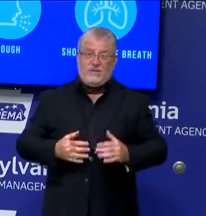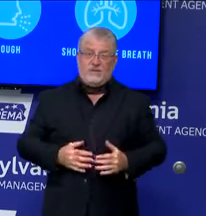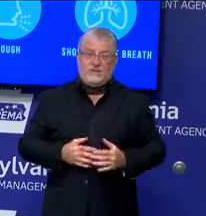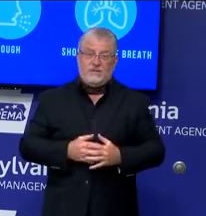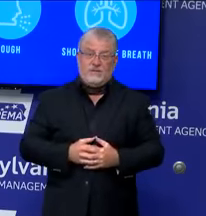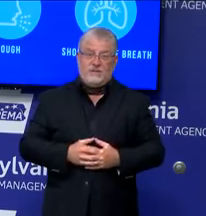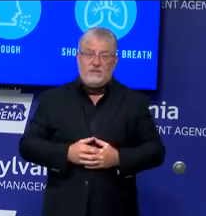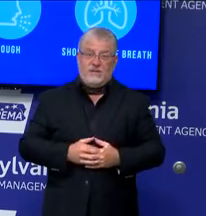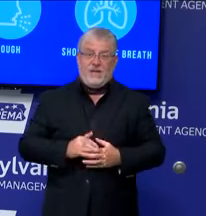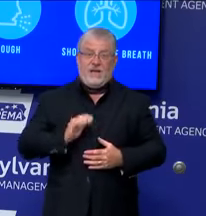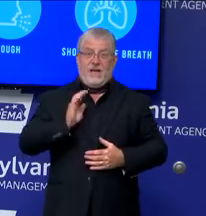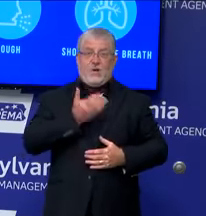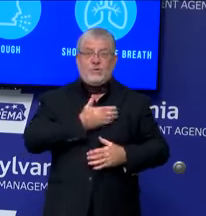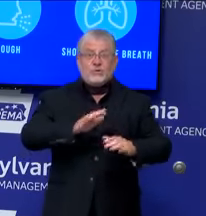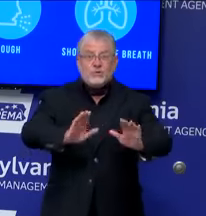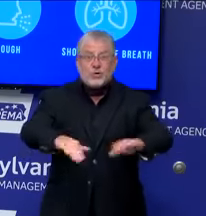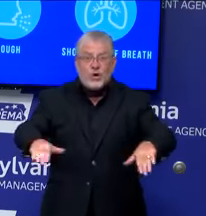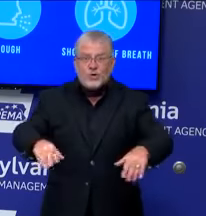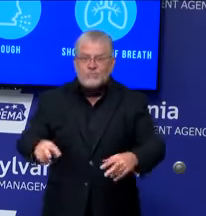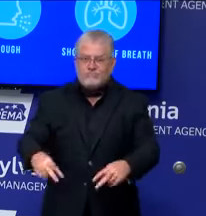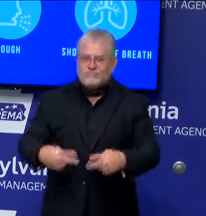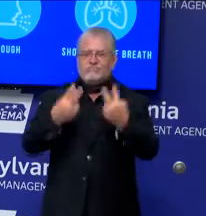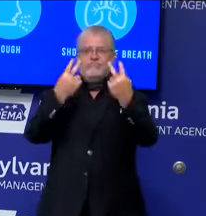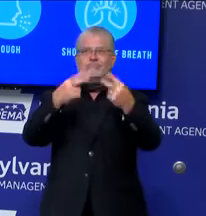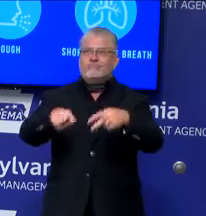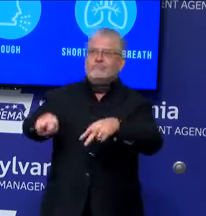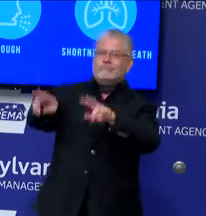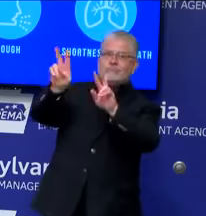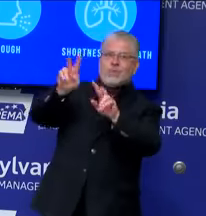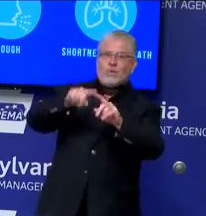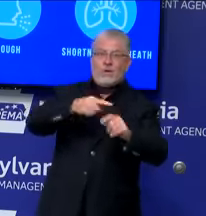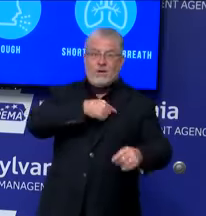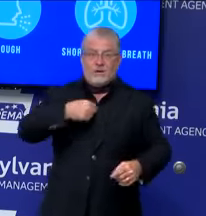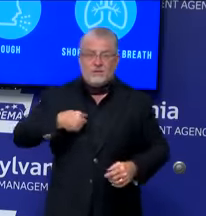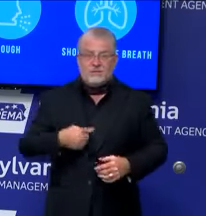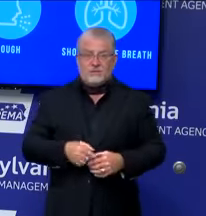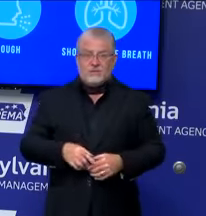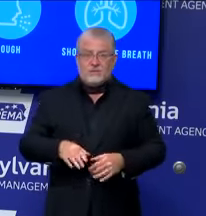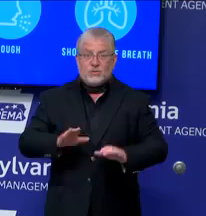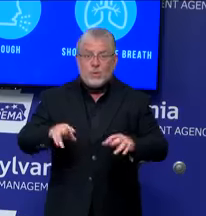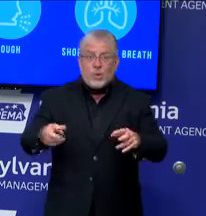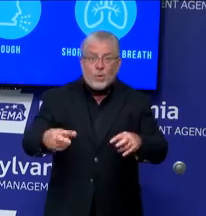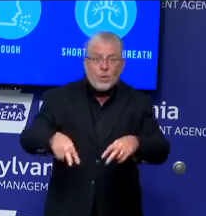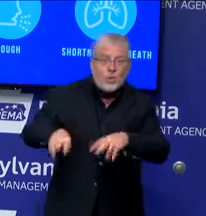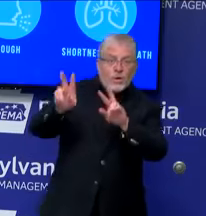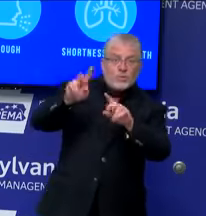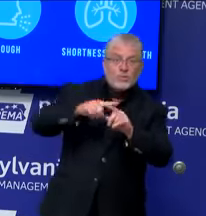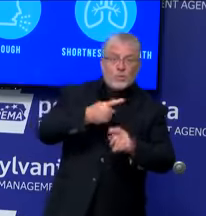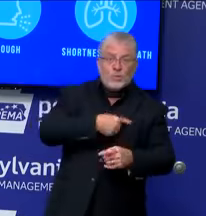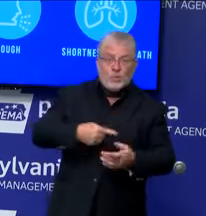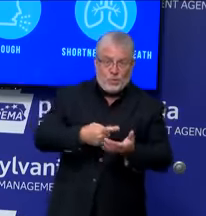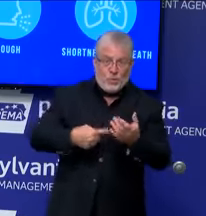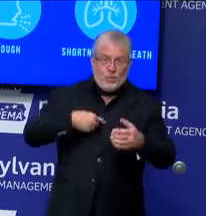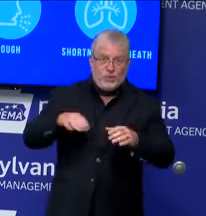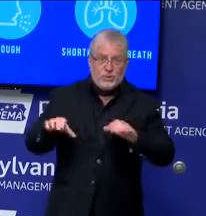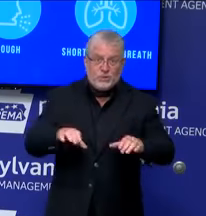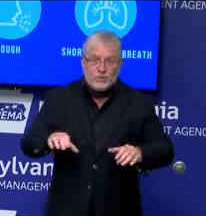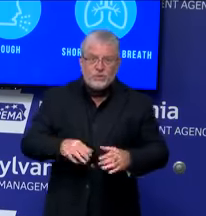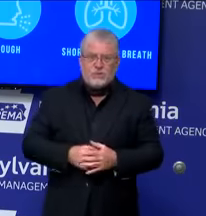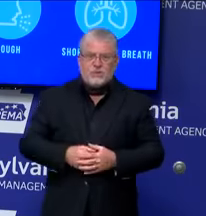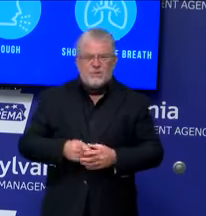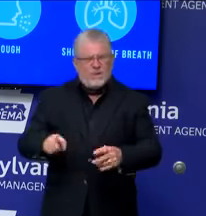children are watching. They are watching what we do, and they are watching how we act. And to all